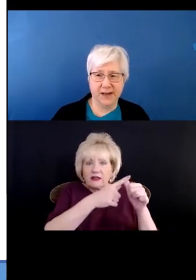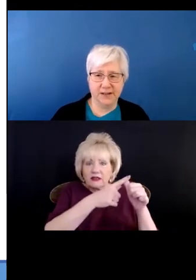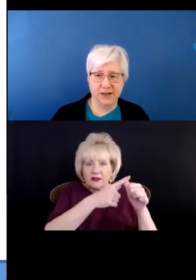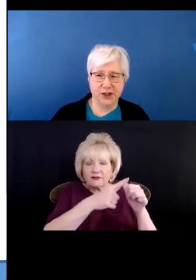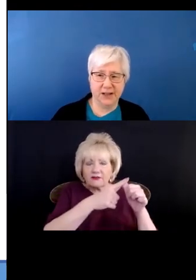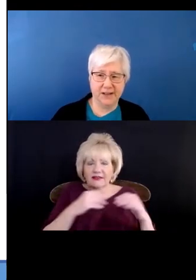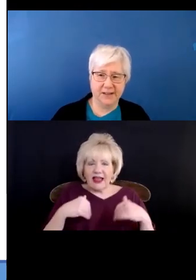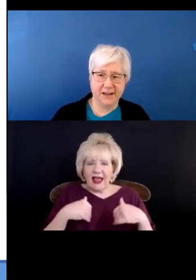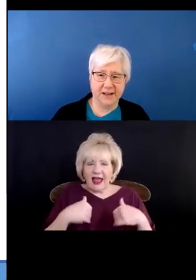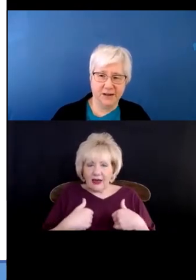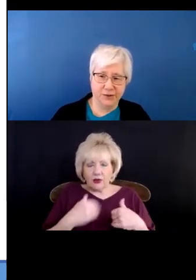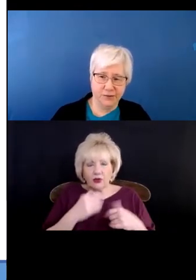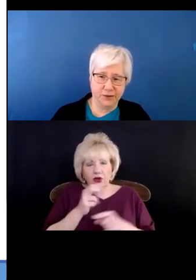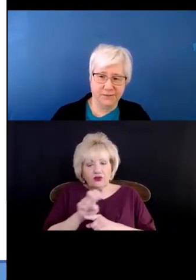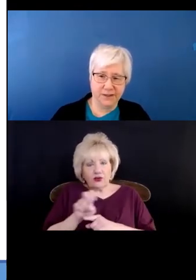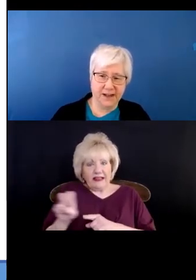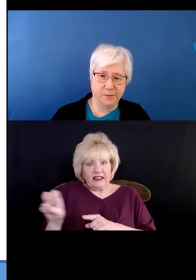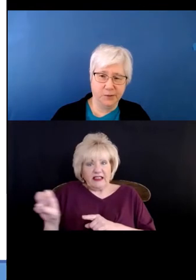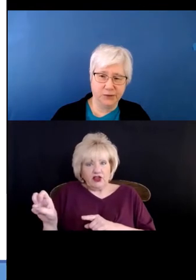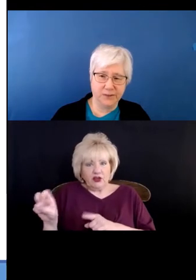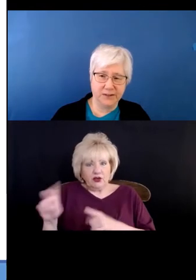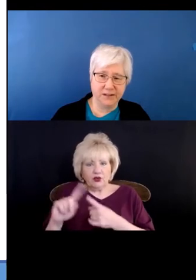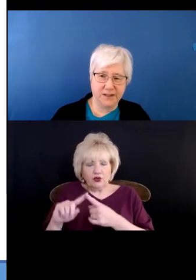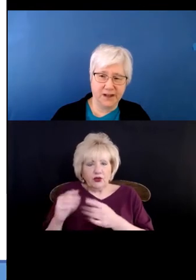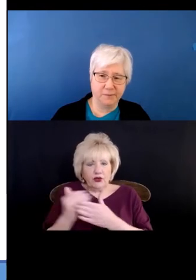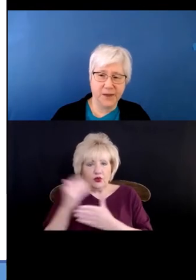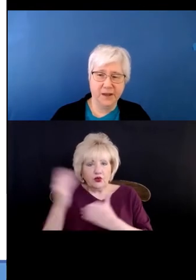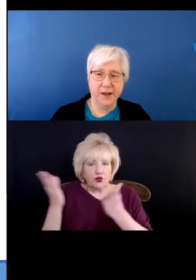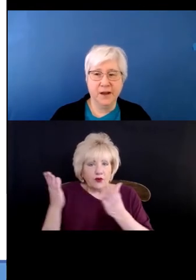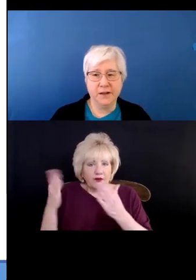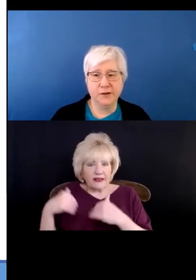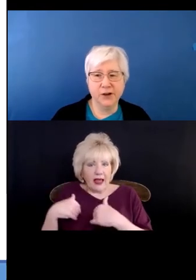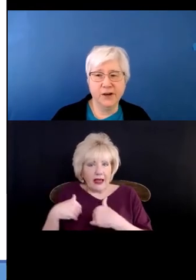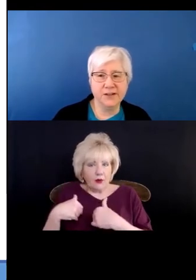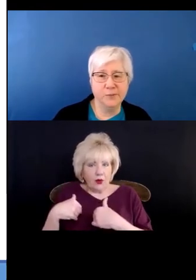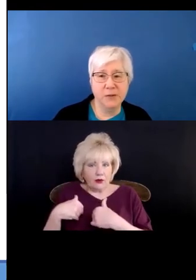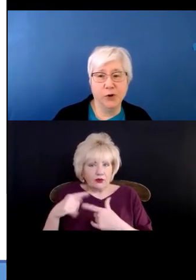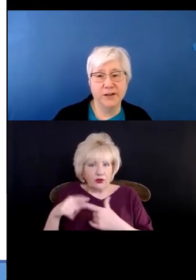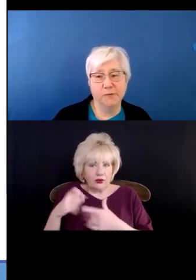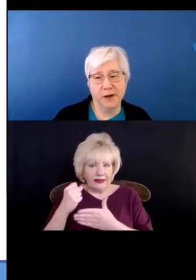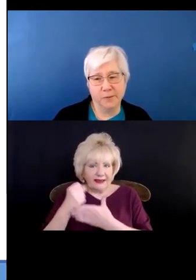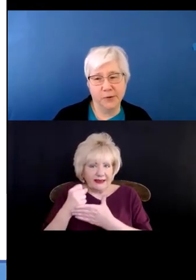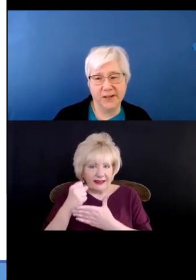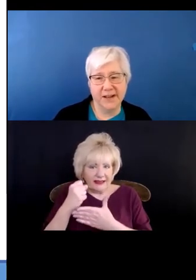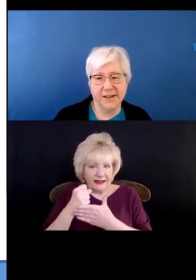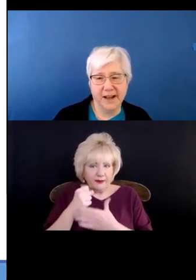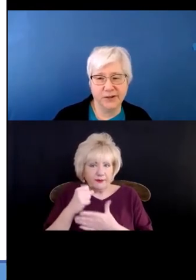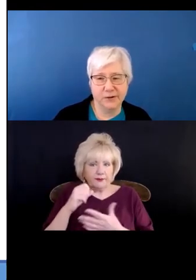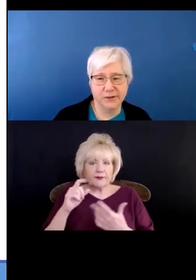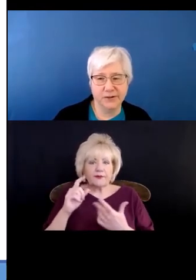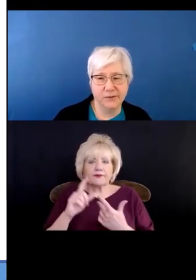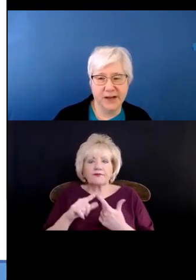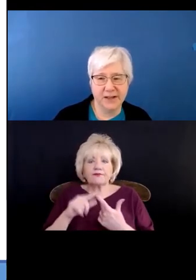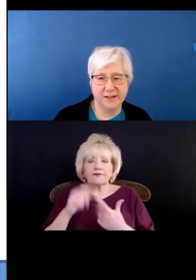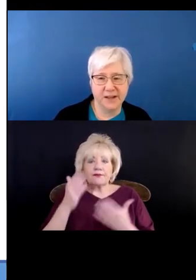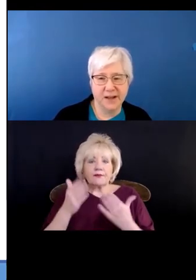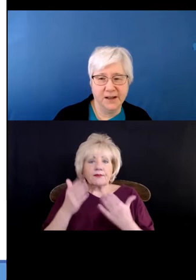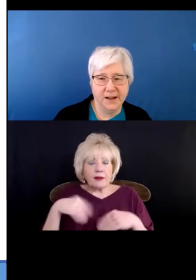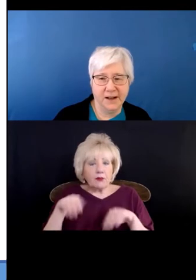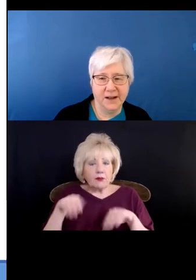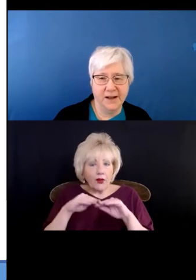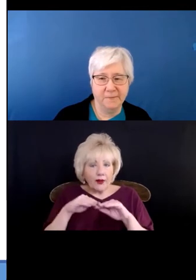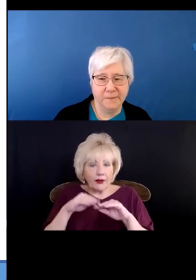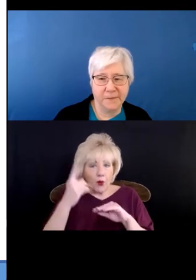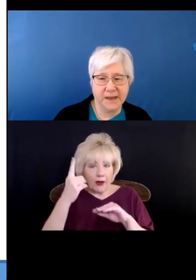do the transition and then they need a new service animal to assist them. There could also be more than one person in the household who needs